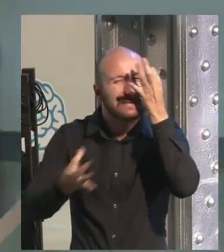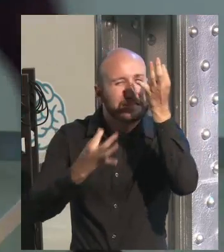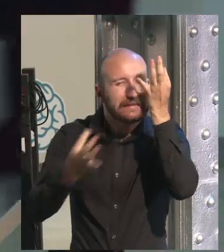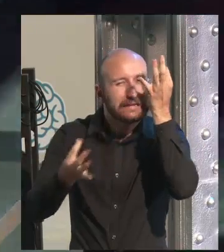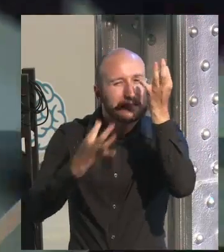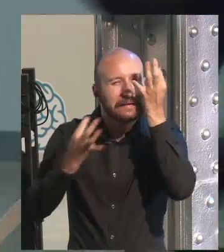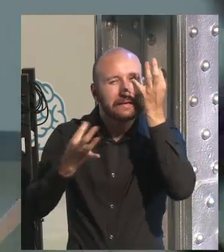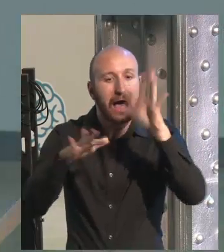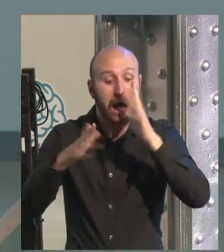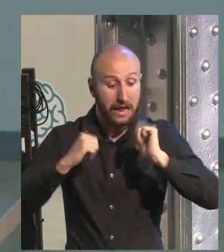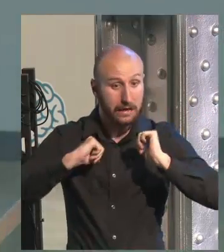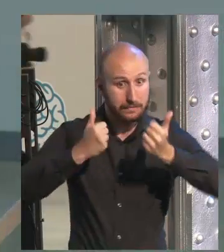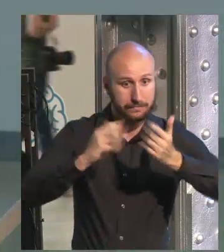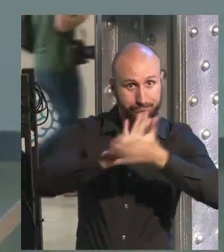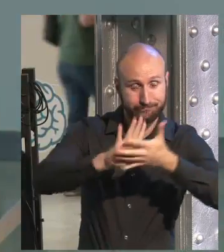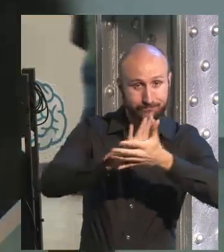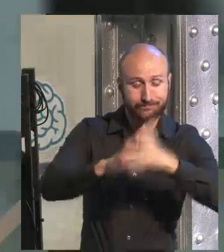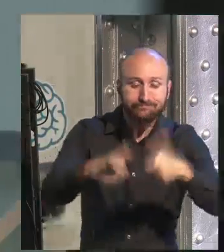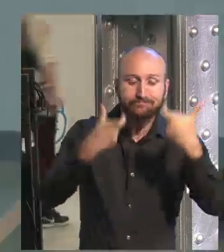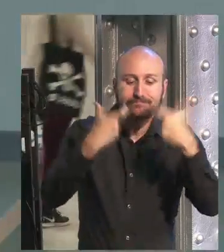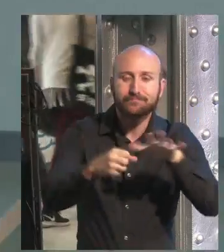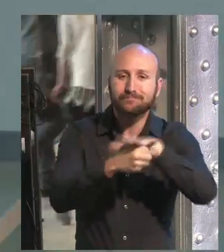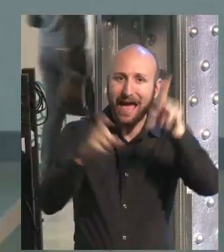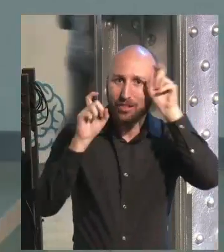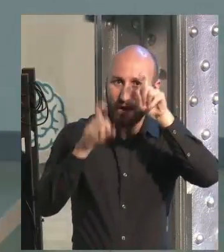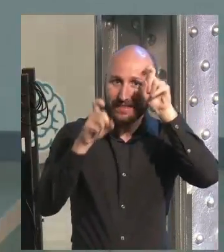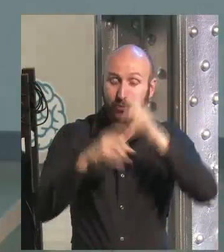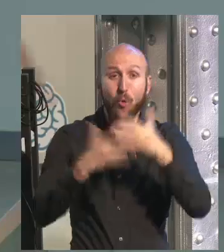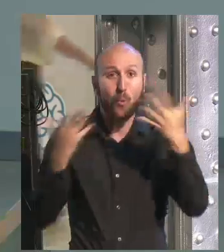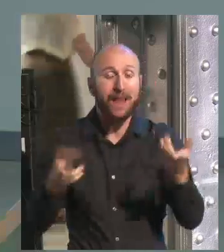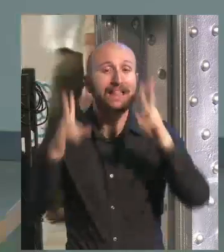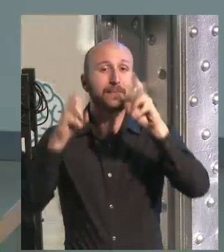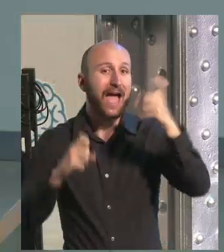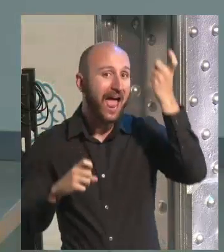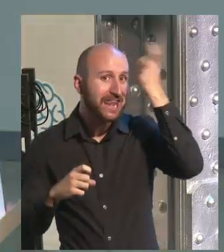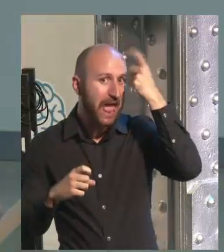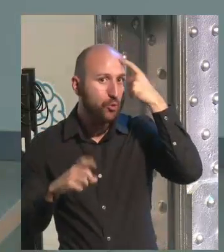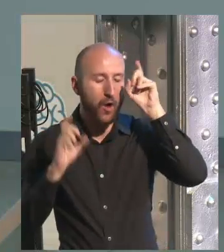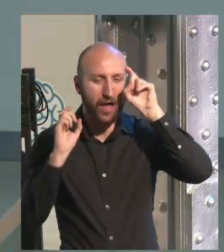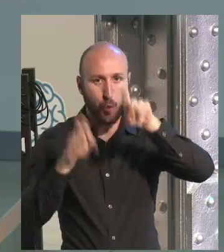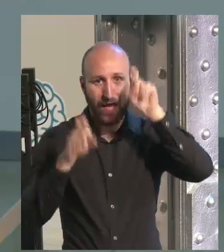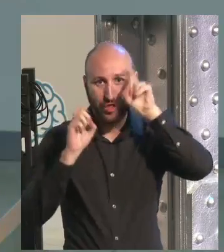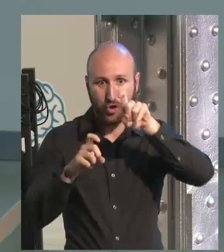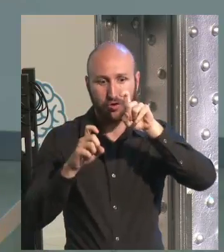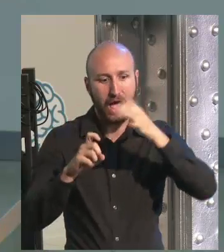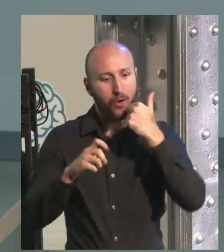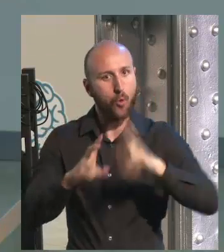most talked about nowadays in the world, and it's neuro learning,